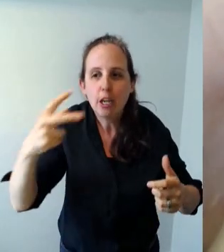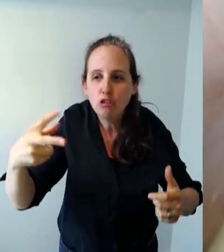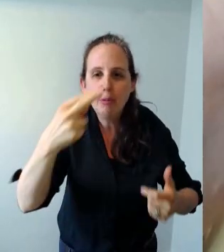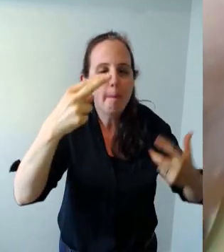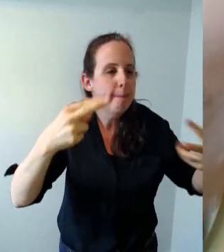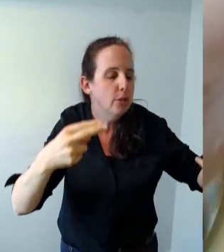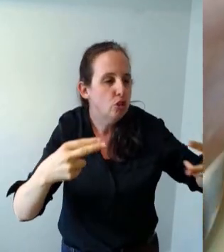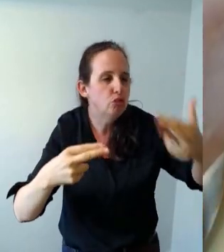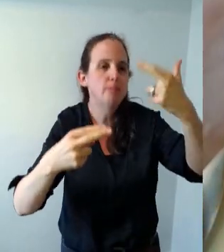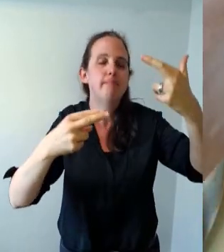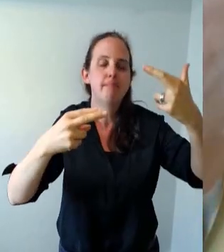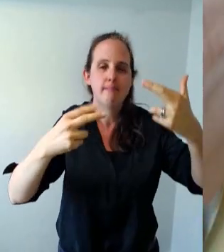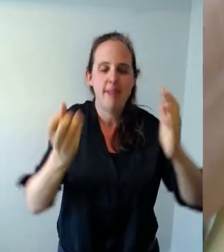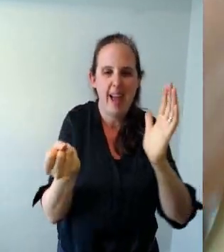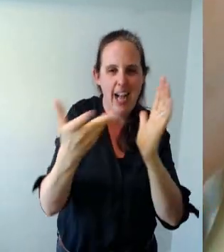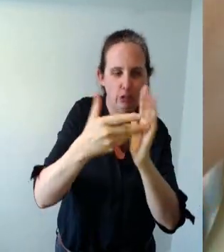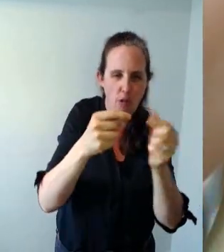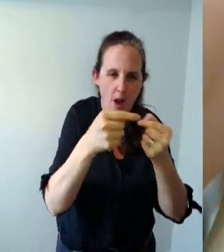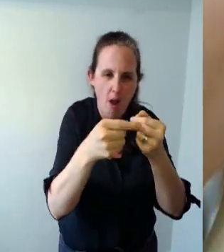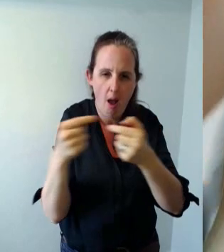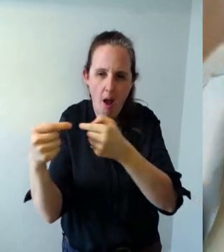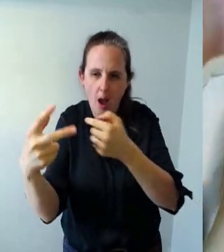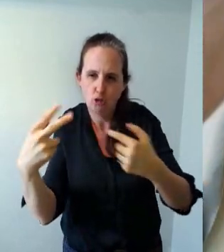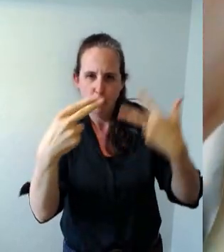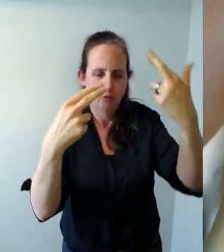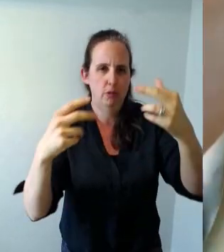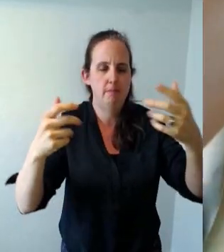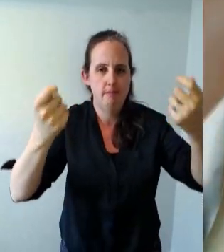the access excess wire off